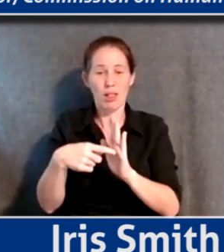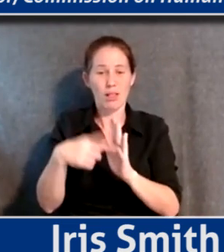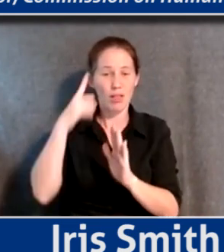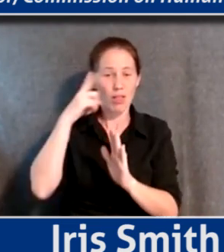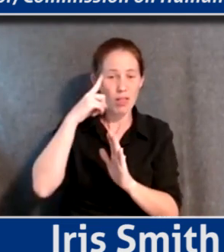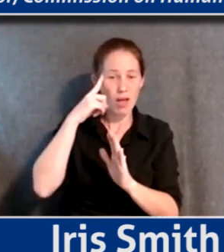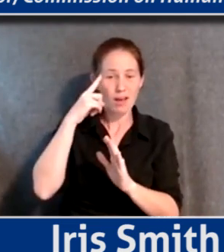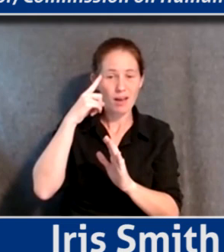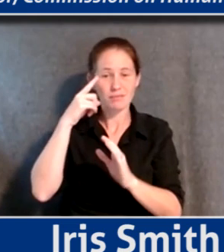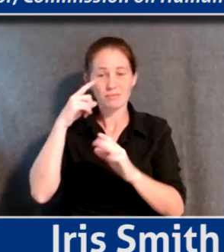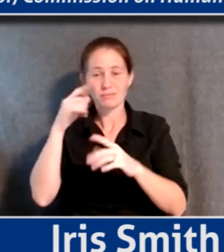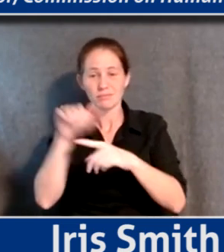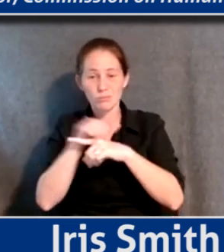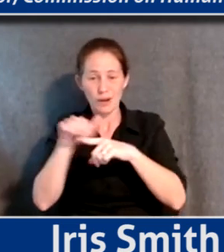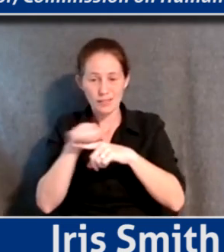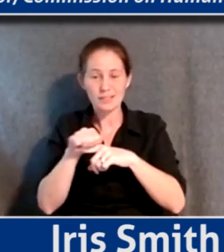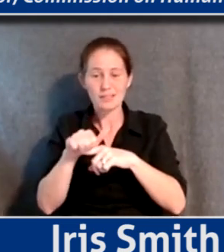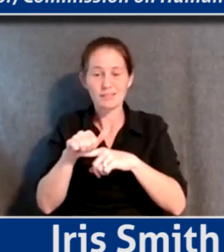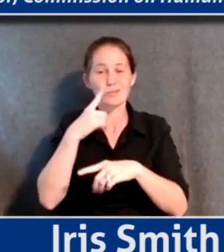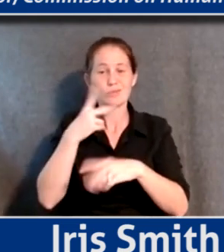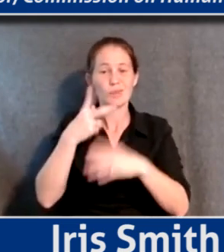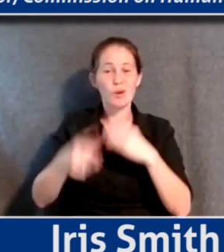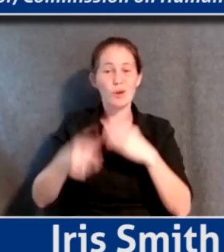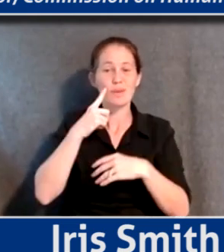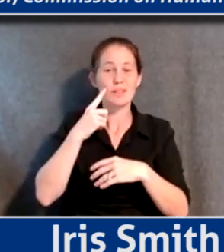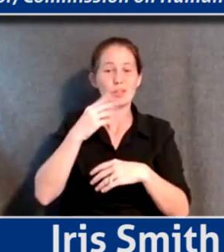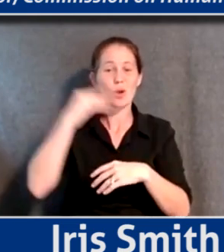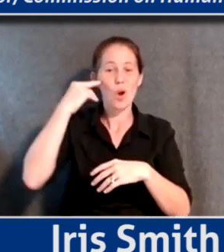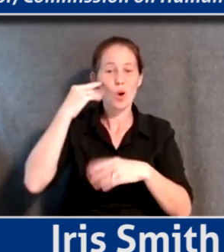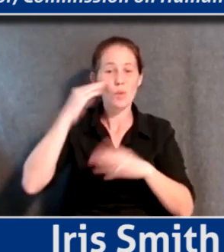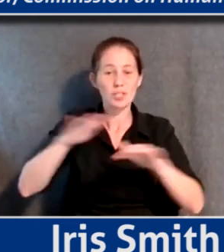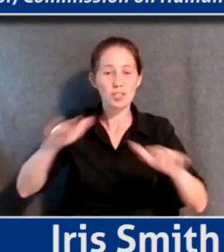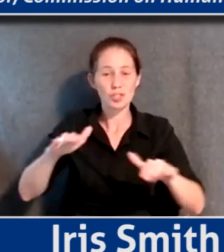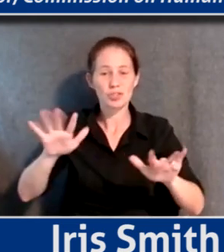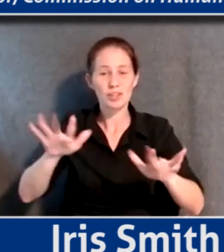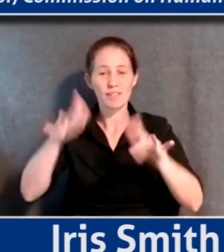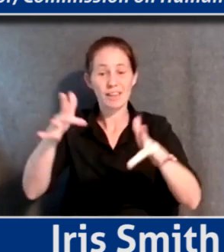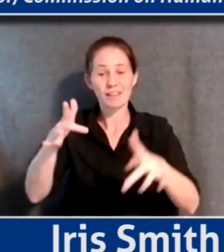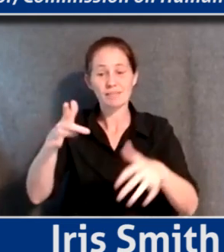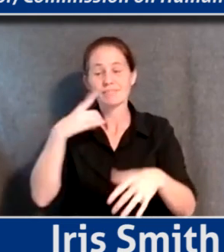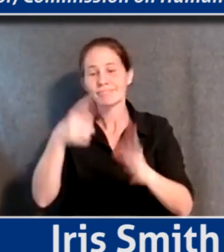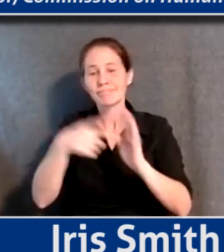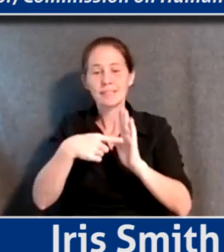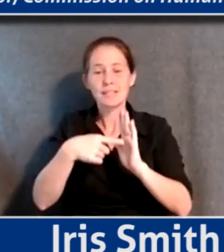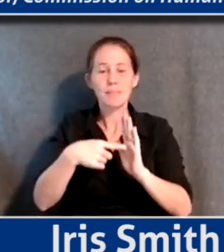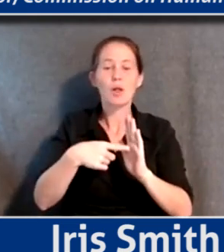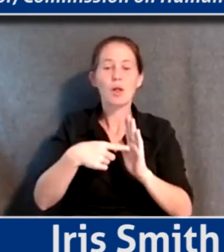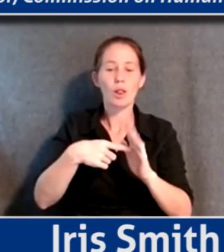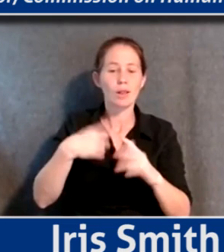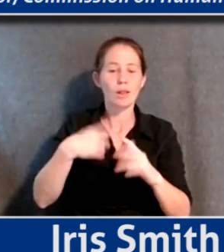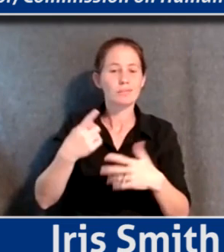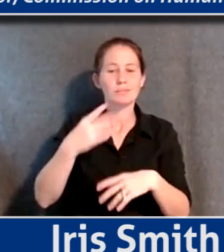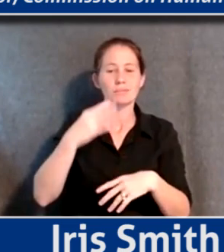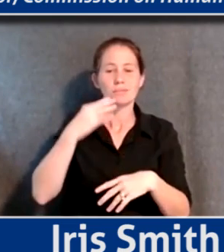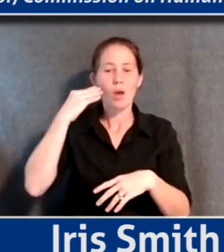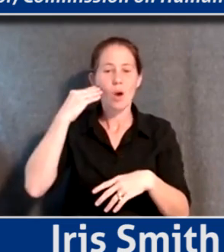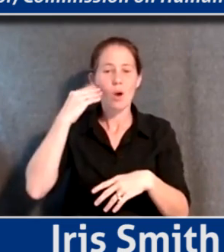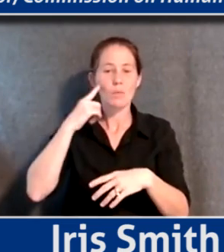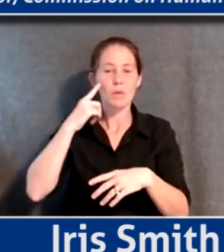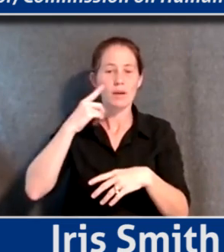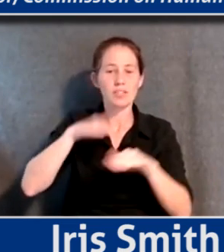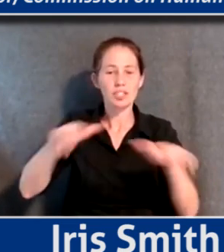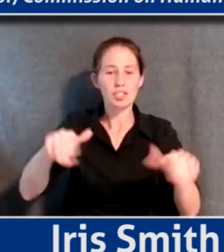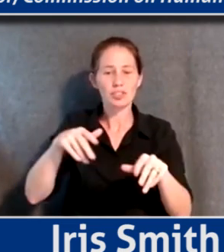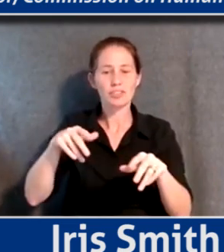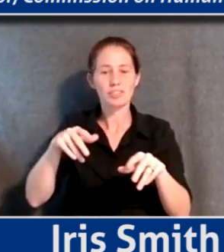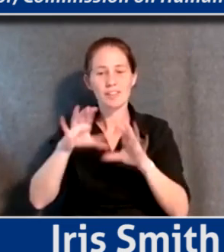you and I have both been to Homewood Children's Village events. Let's, let's say that we're at a Homewood Children's Village community dinner. They do that about